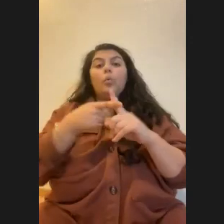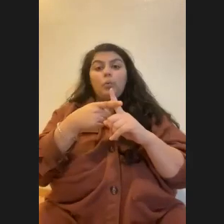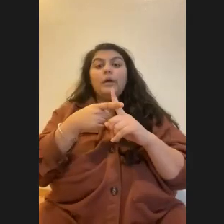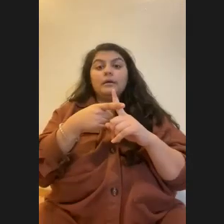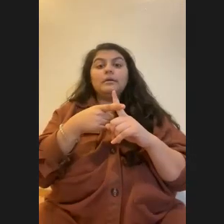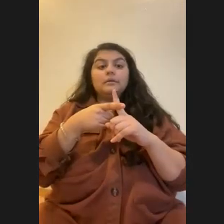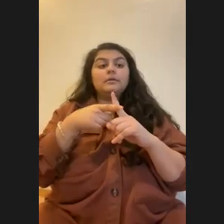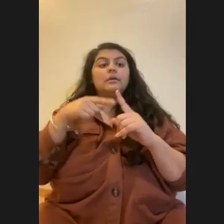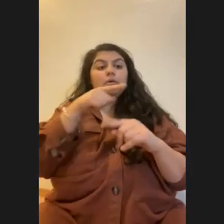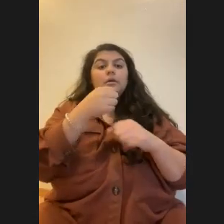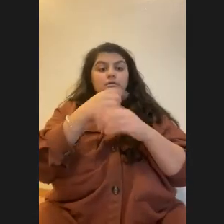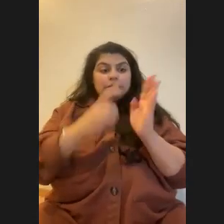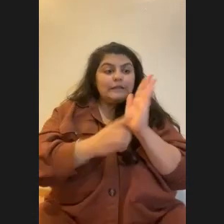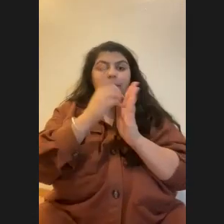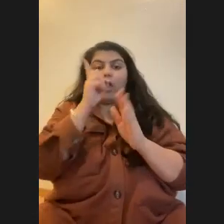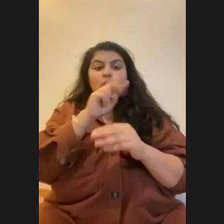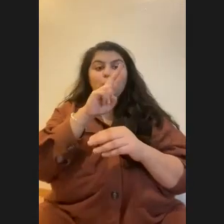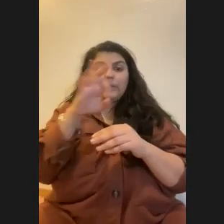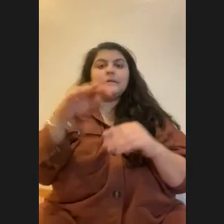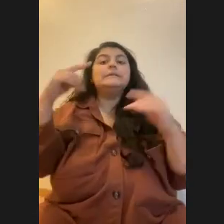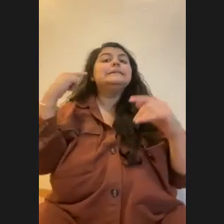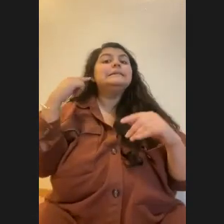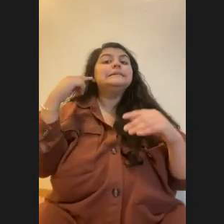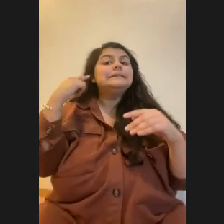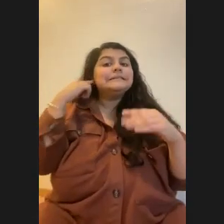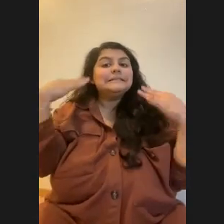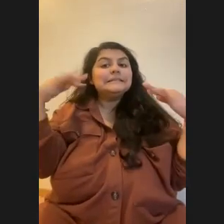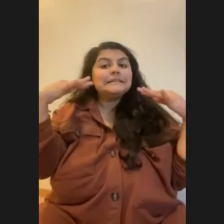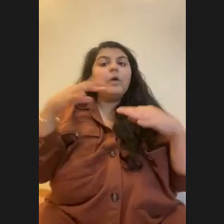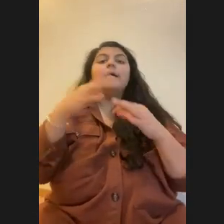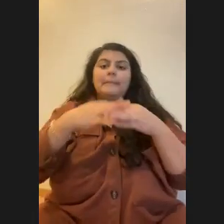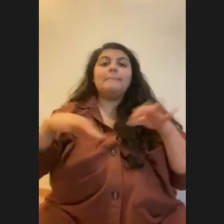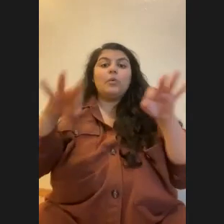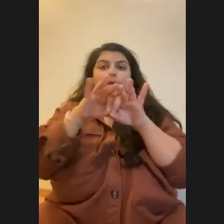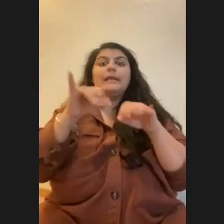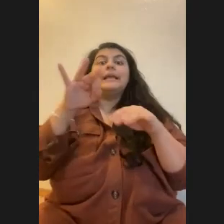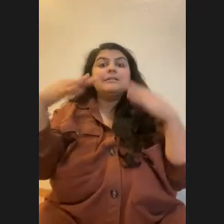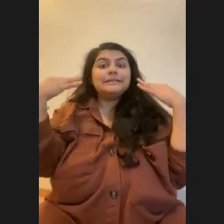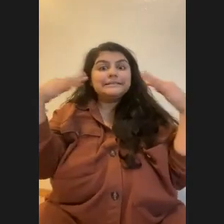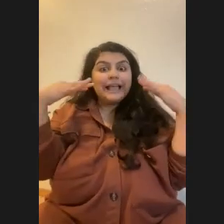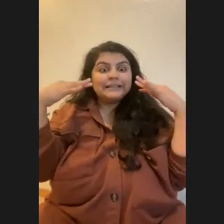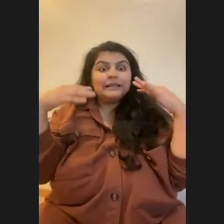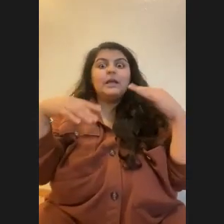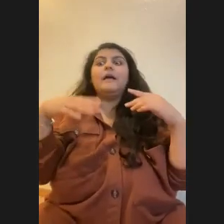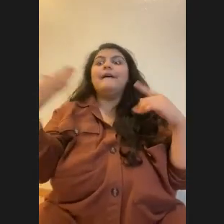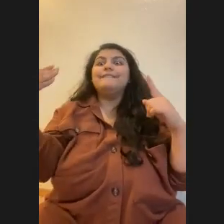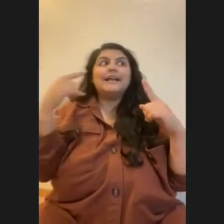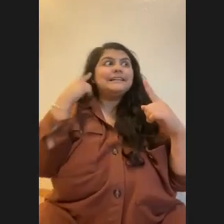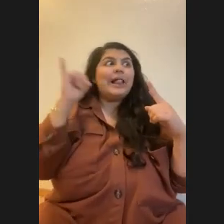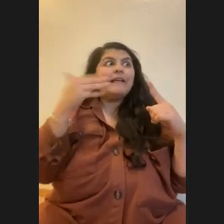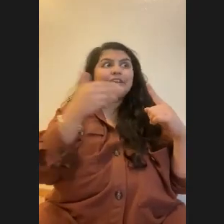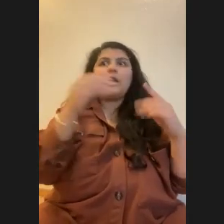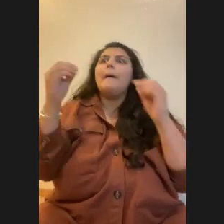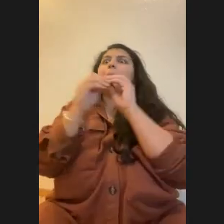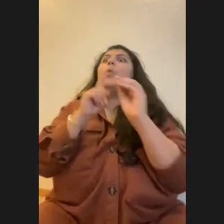is really important, right? So if you have these artificial reef sounds underwater that sound like fish, you attract real fish and you might attract coral